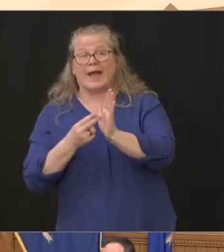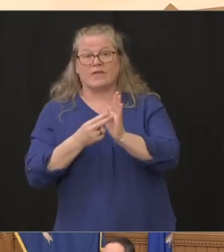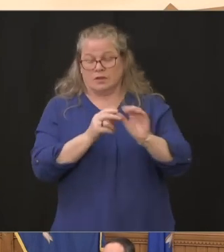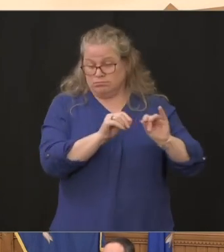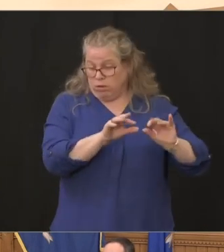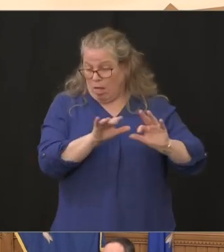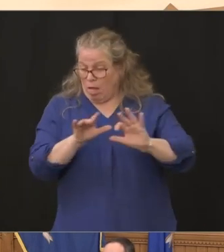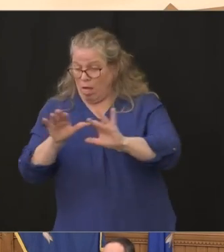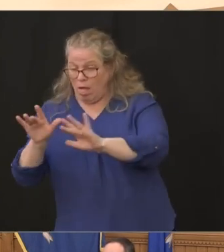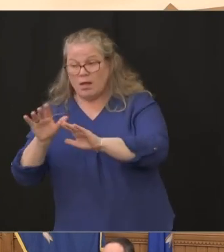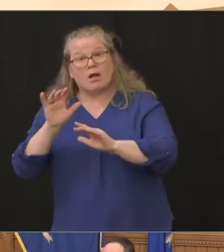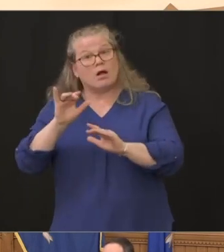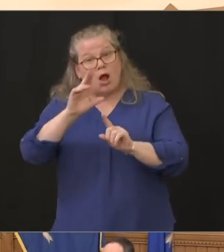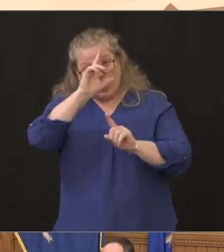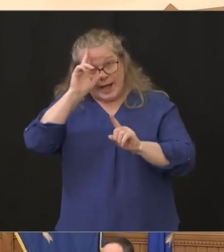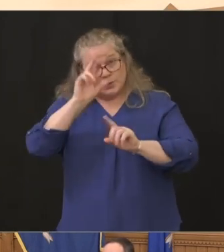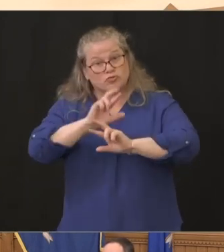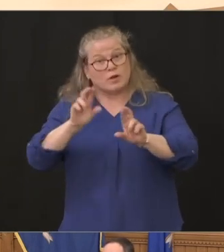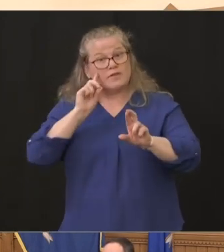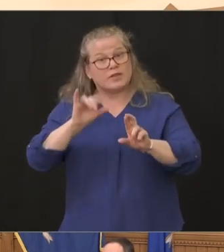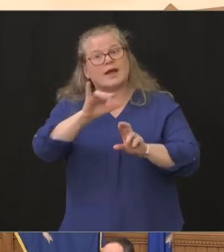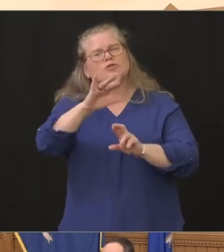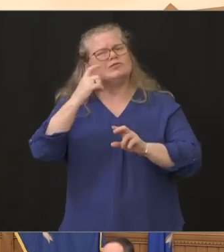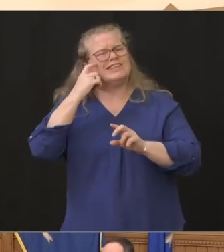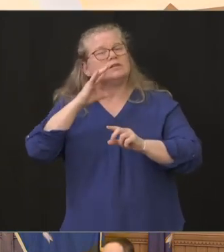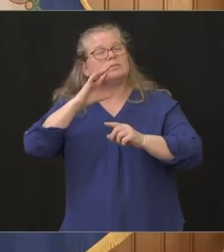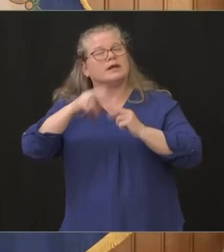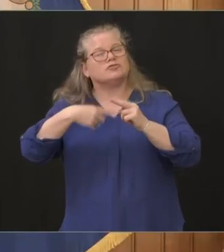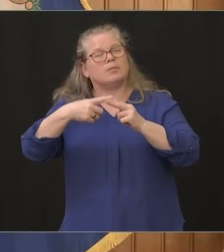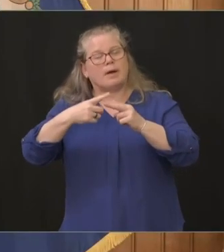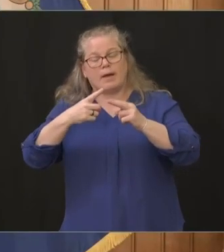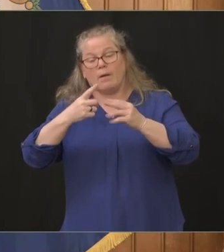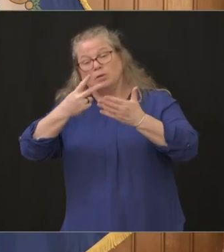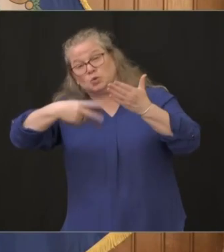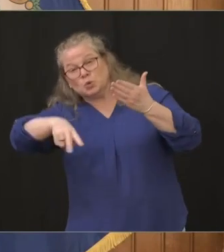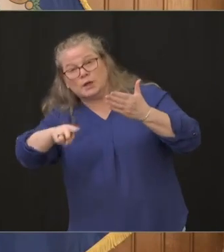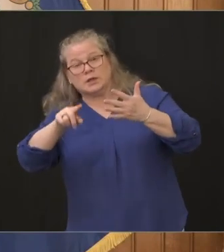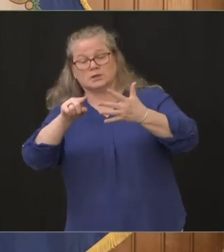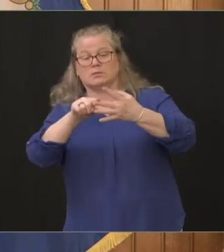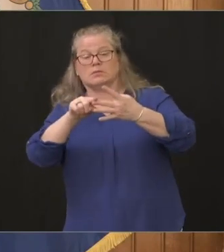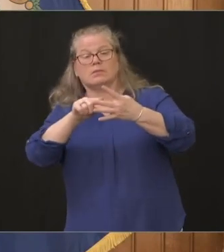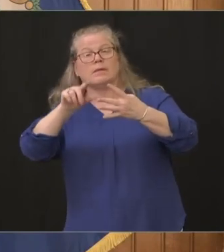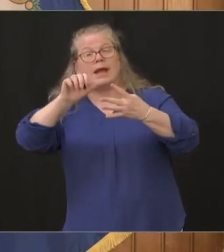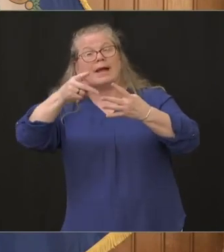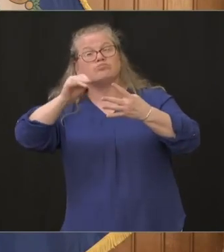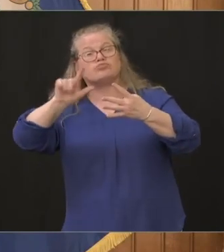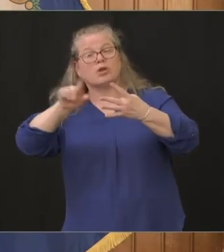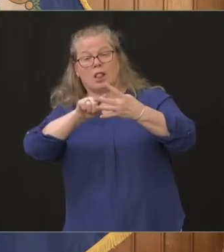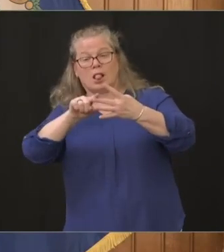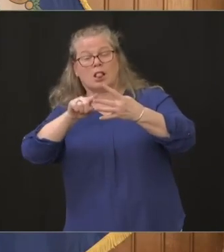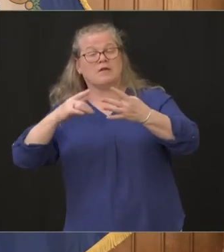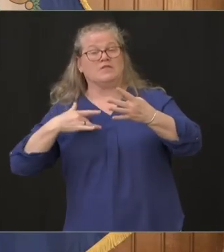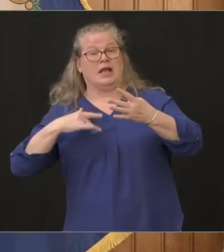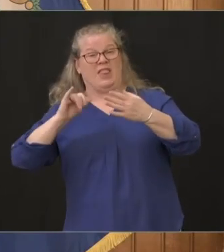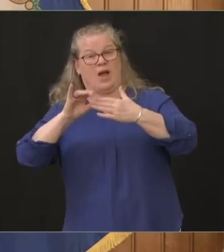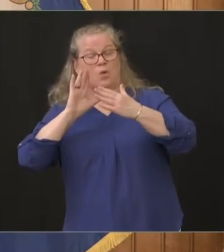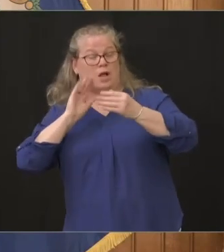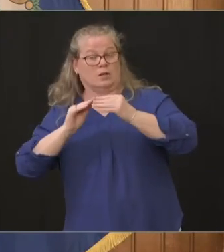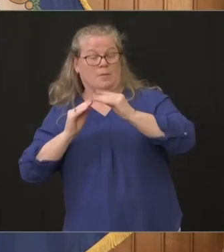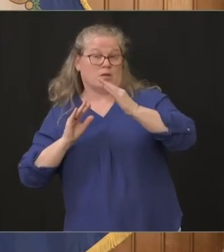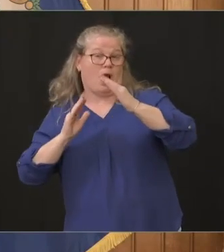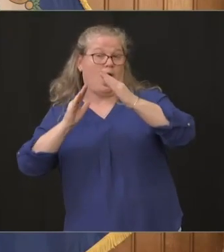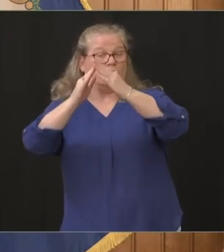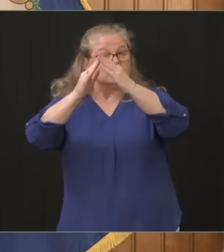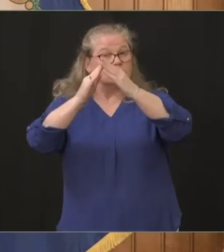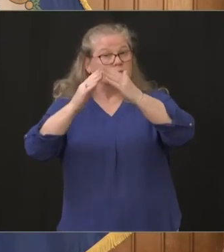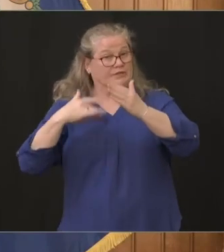two two weeks from now uh take us through that on how the hospitals are ready for this well first of all on